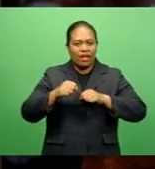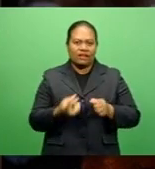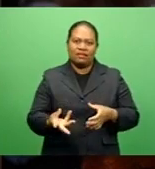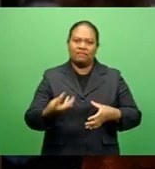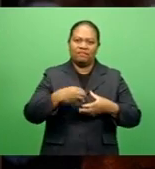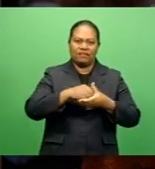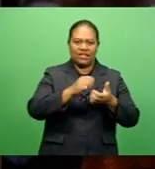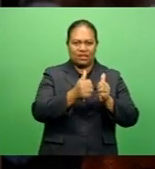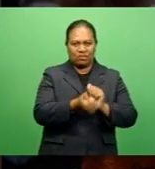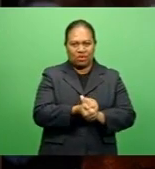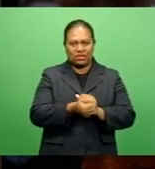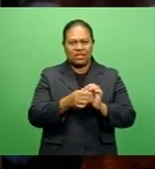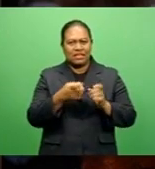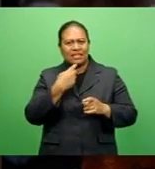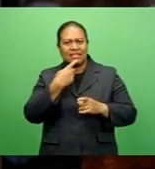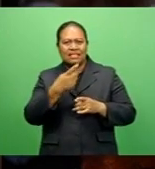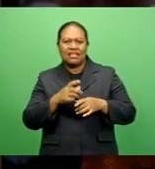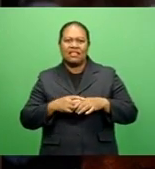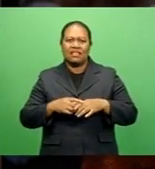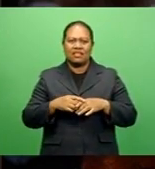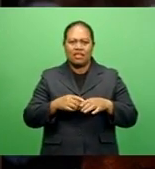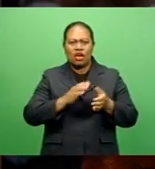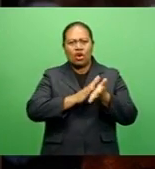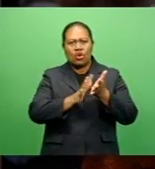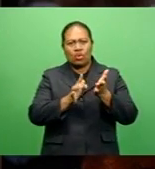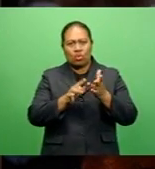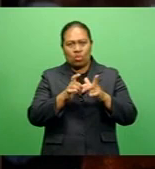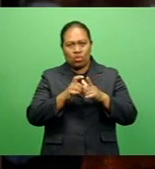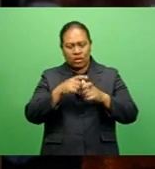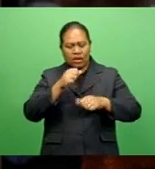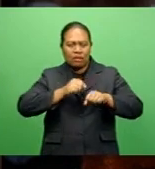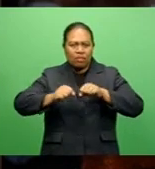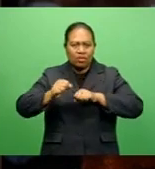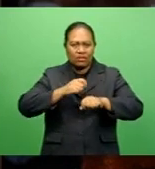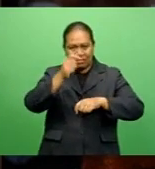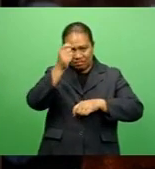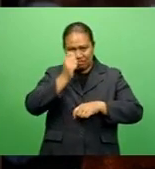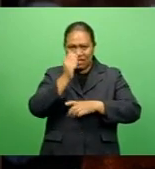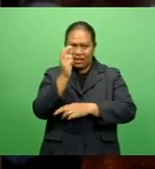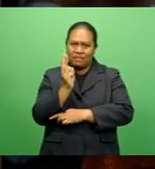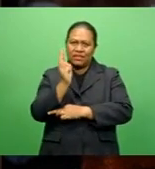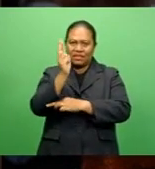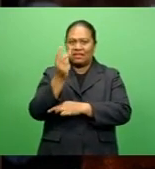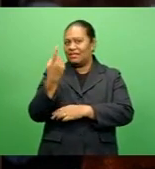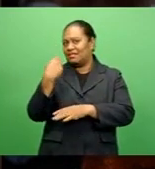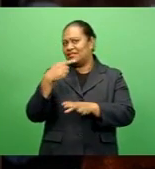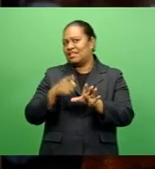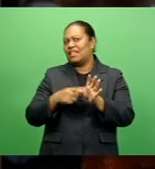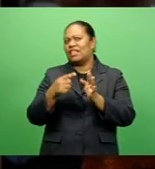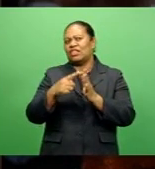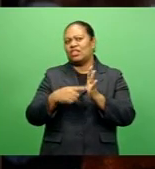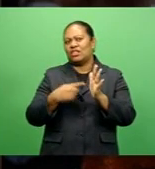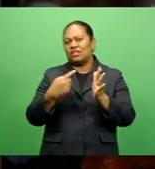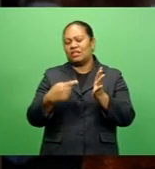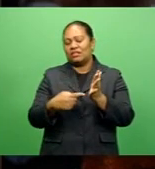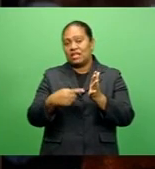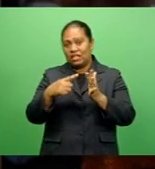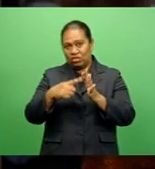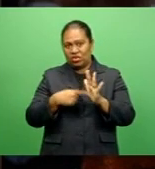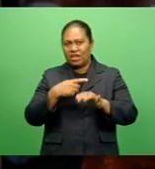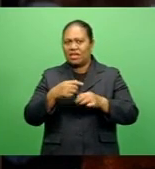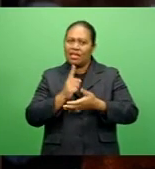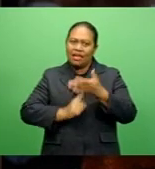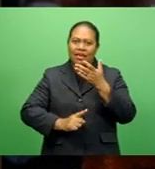and Boys in the Hood boxing clubs are being well represented at the 2020 TJ's Golden Glove Boxing Championship,